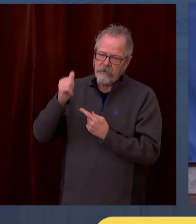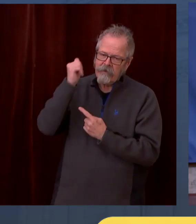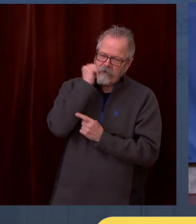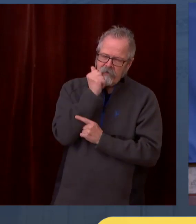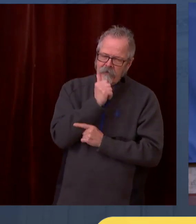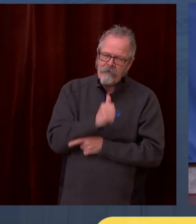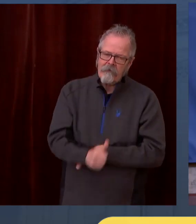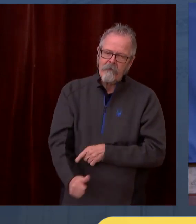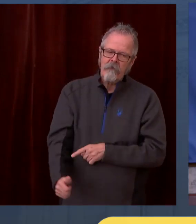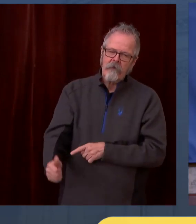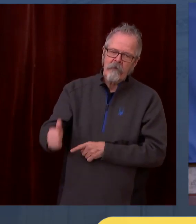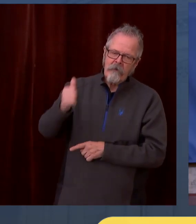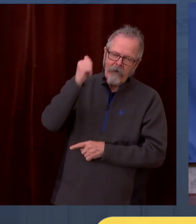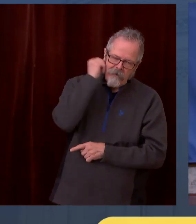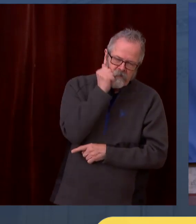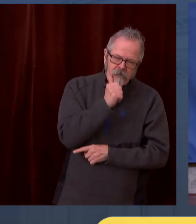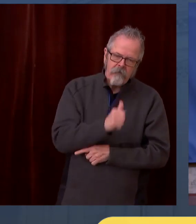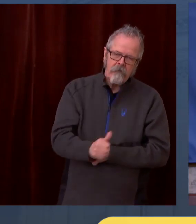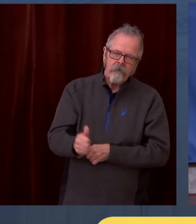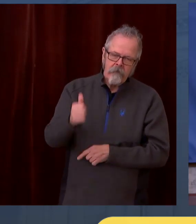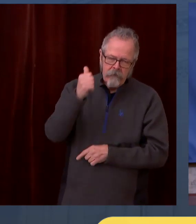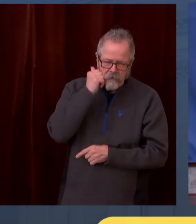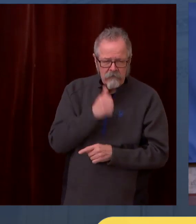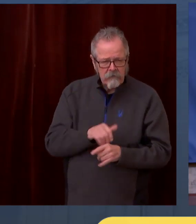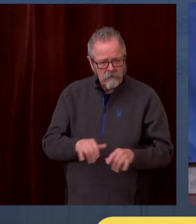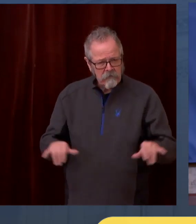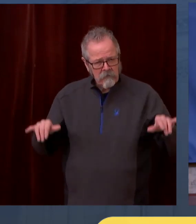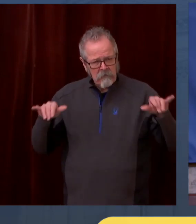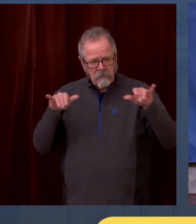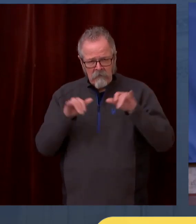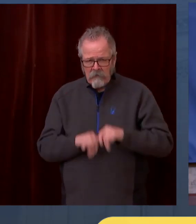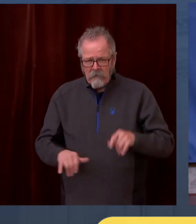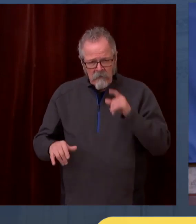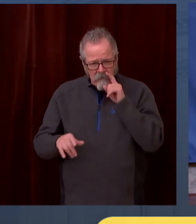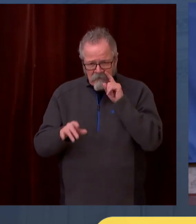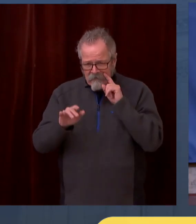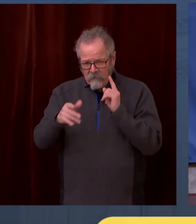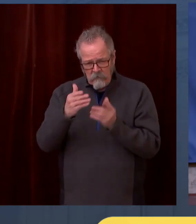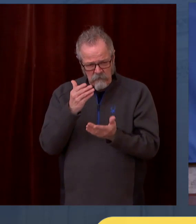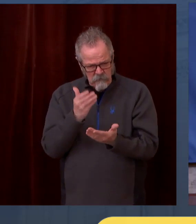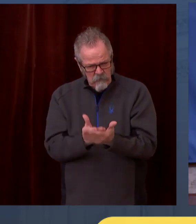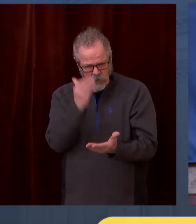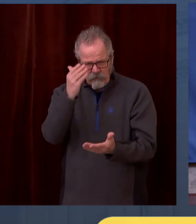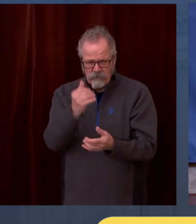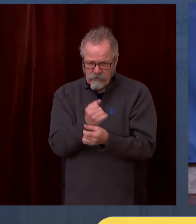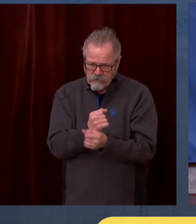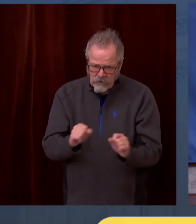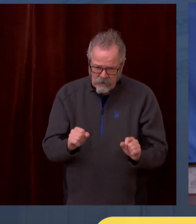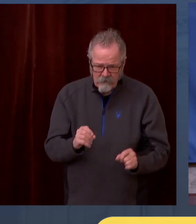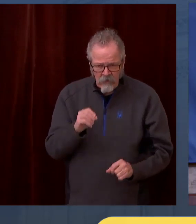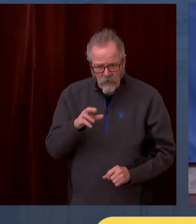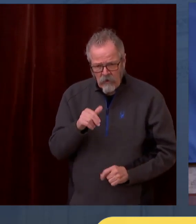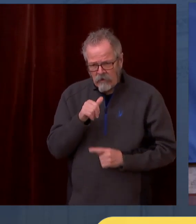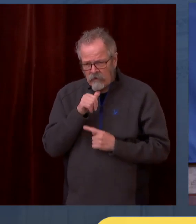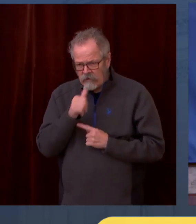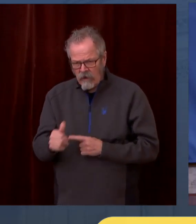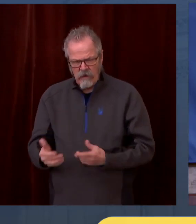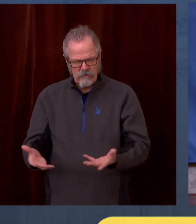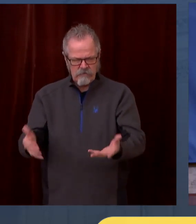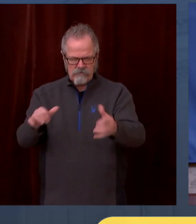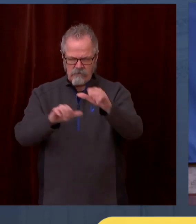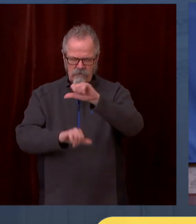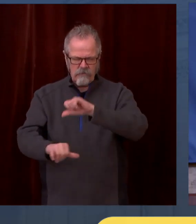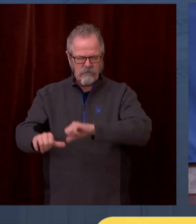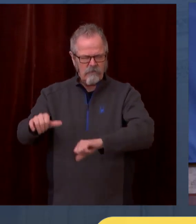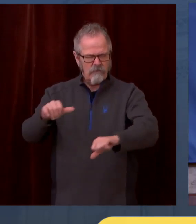indicate it to us whether it's relatively safe to open up these operations. And as you know, we have very extensive science